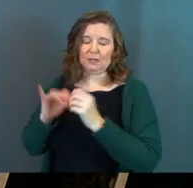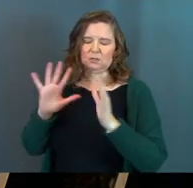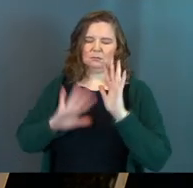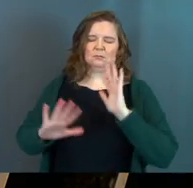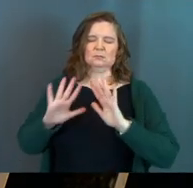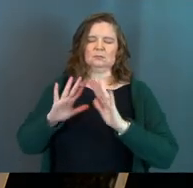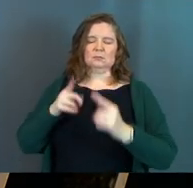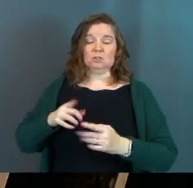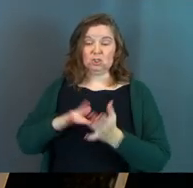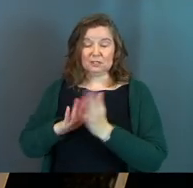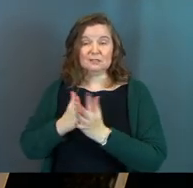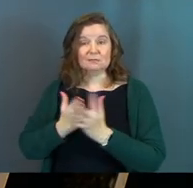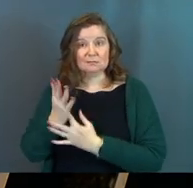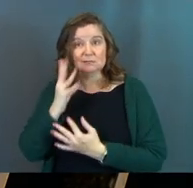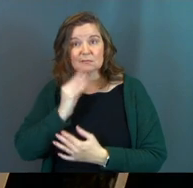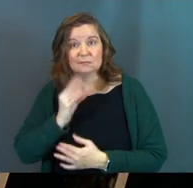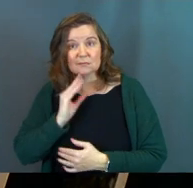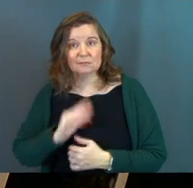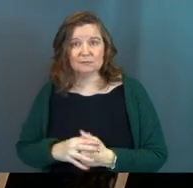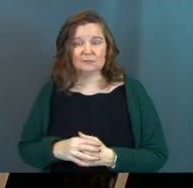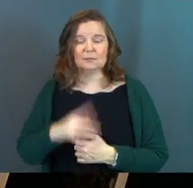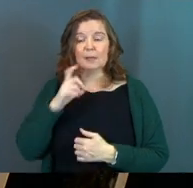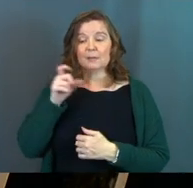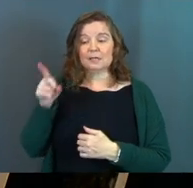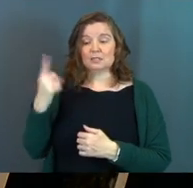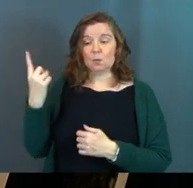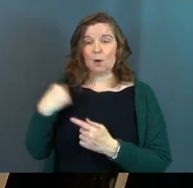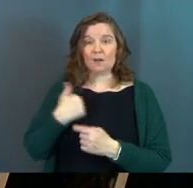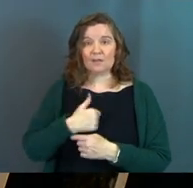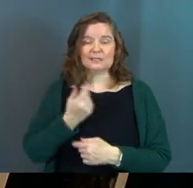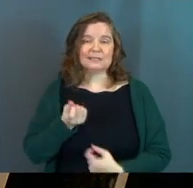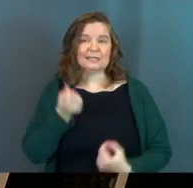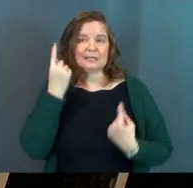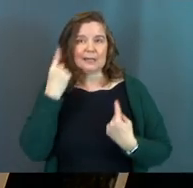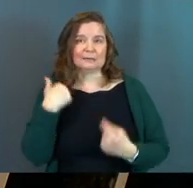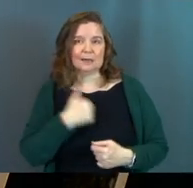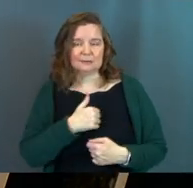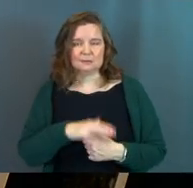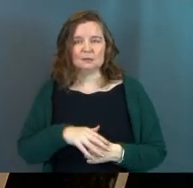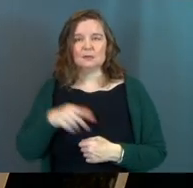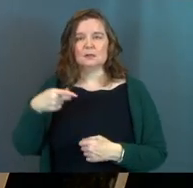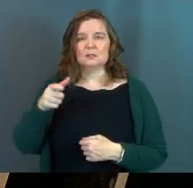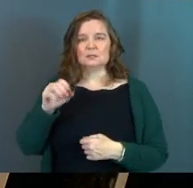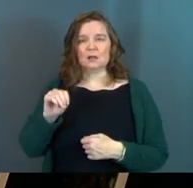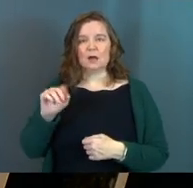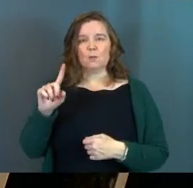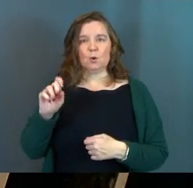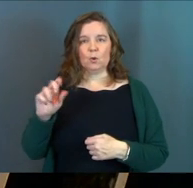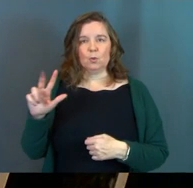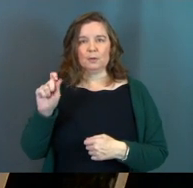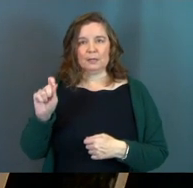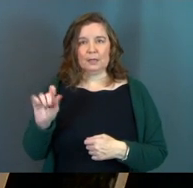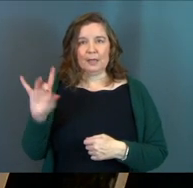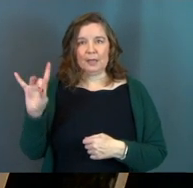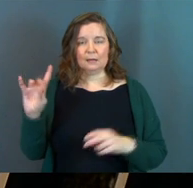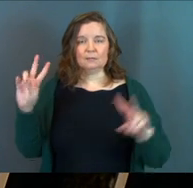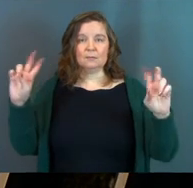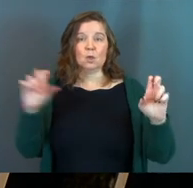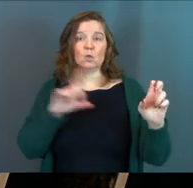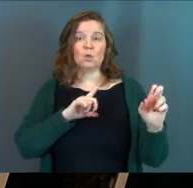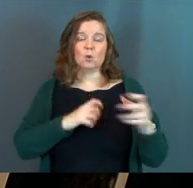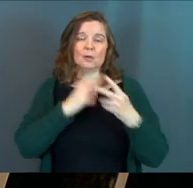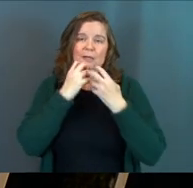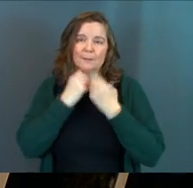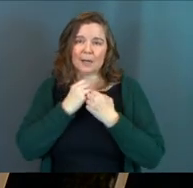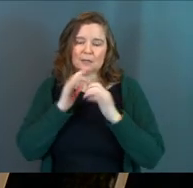theology a bit. Jesus went through it. And because he's one of us, he gets us. Psalm 103, verse 8. The Lord is compassionate and merciful,